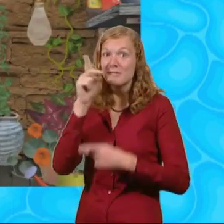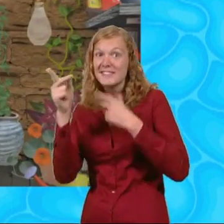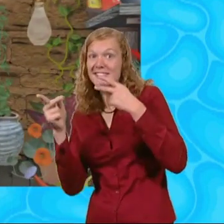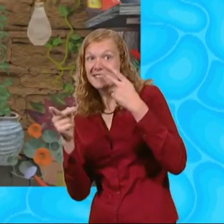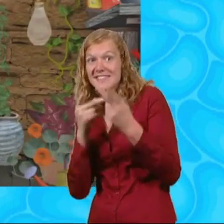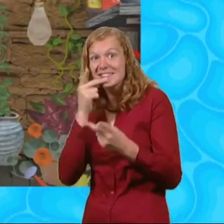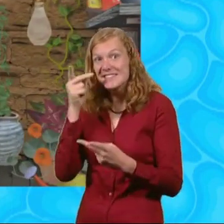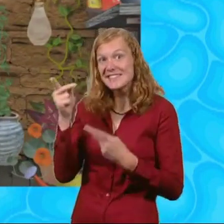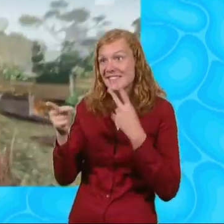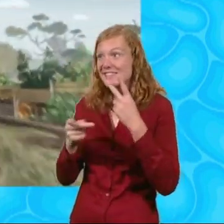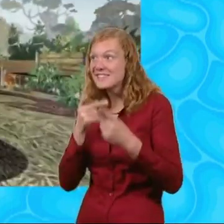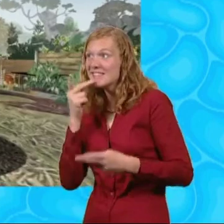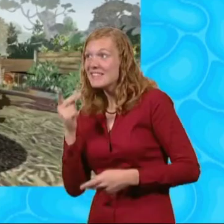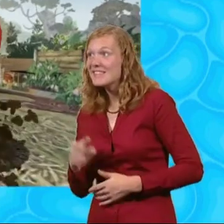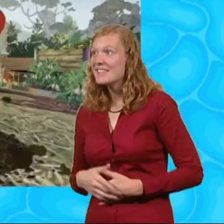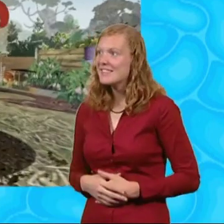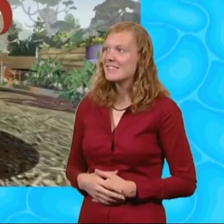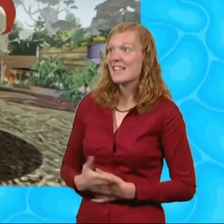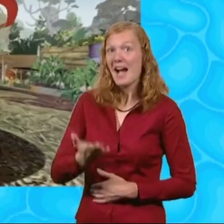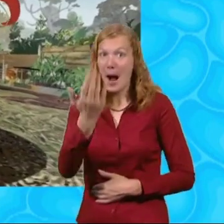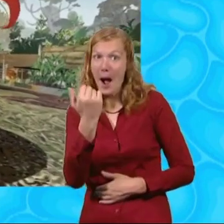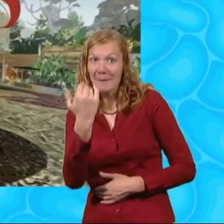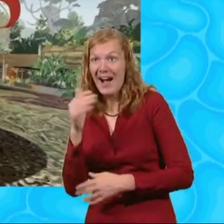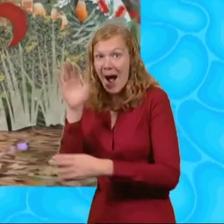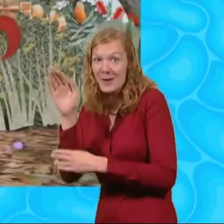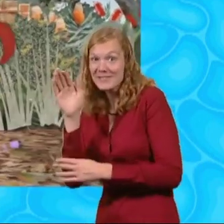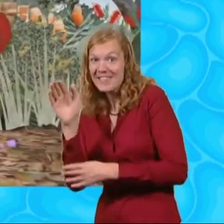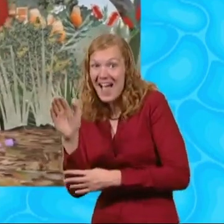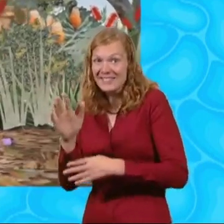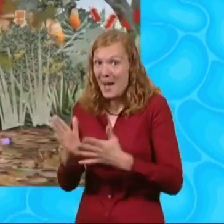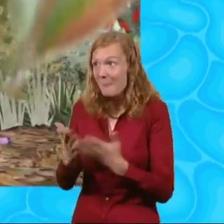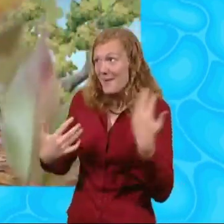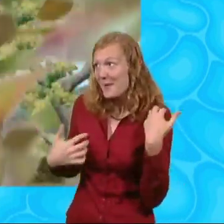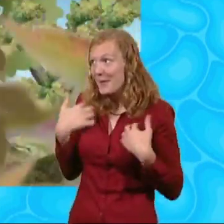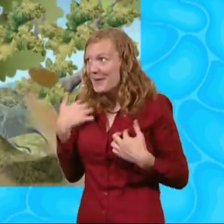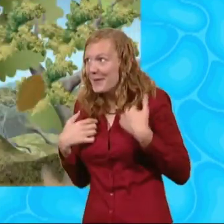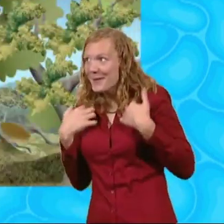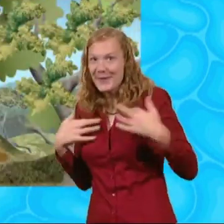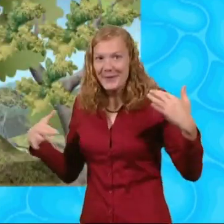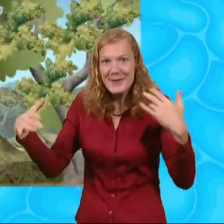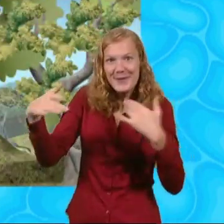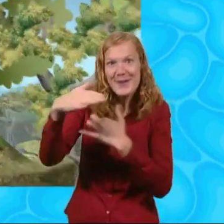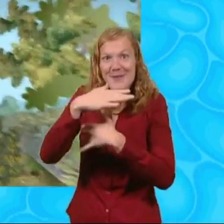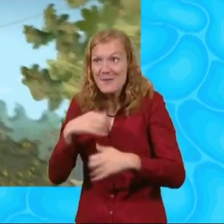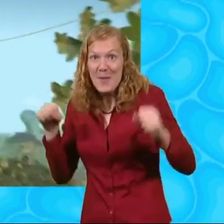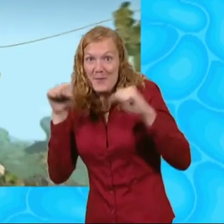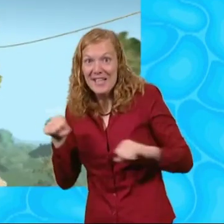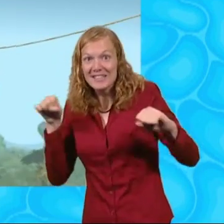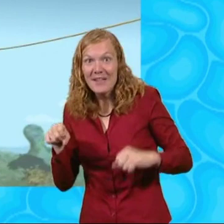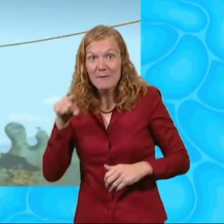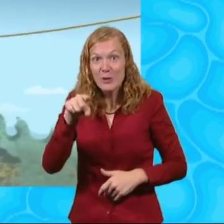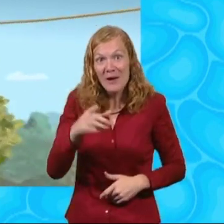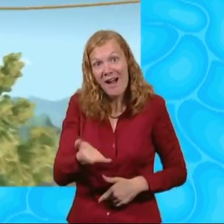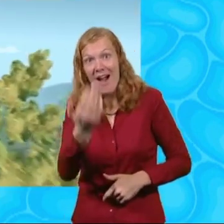feasible I'm going outside. There's adventure waiting out there just for